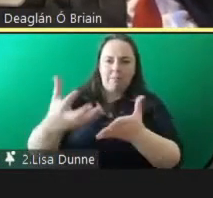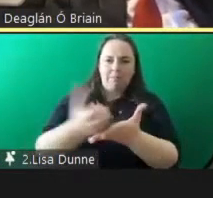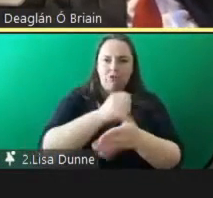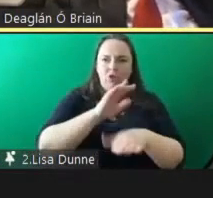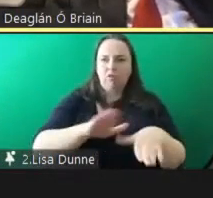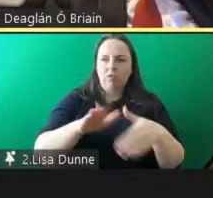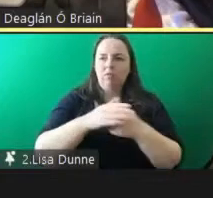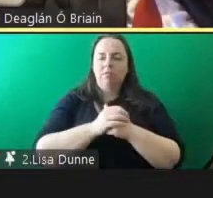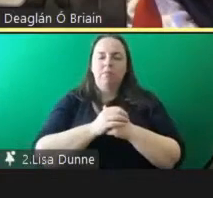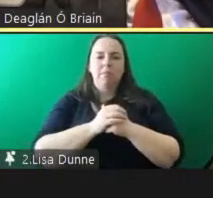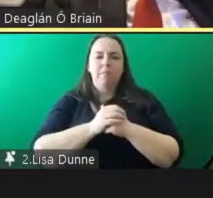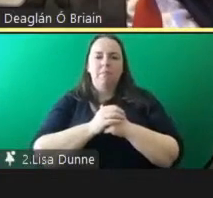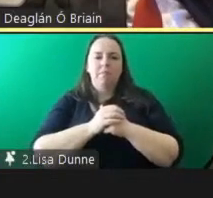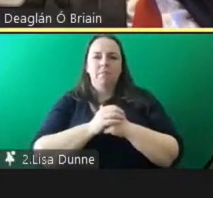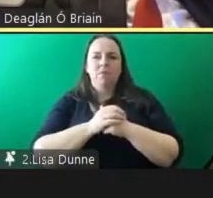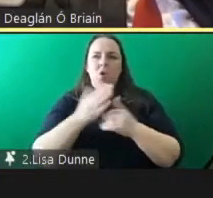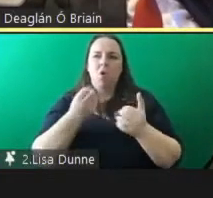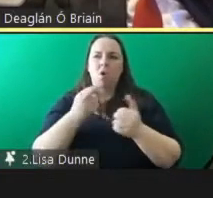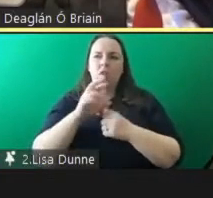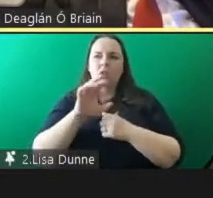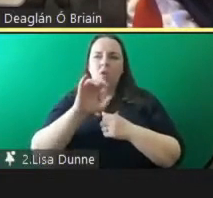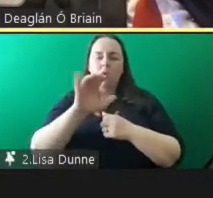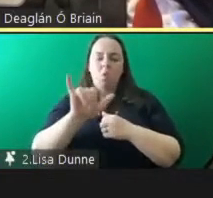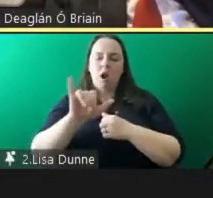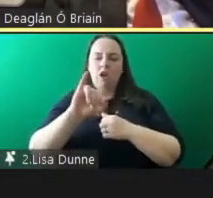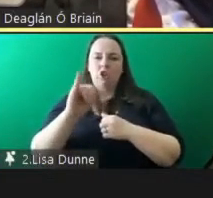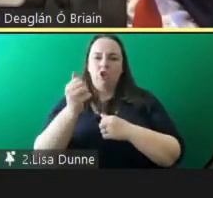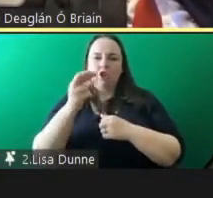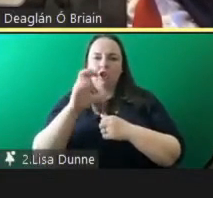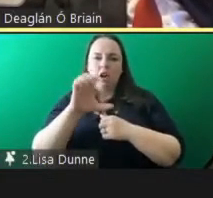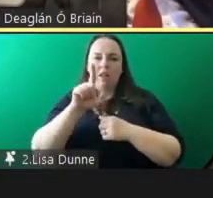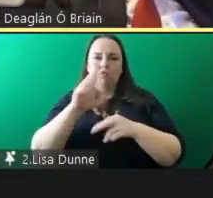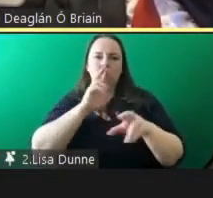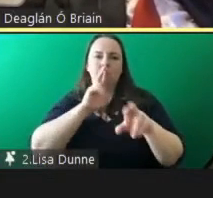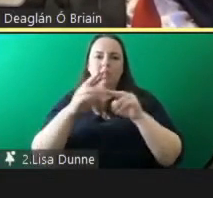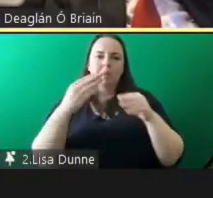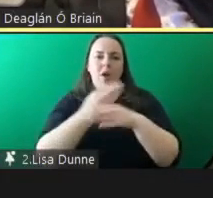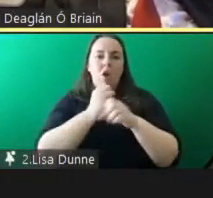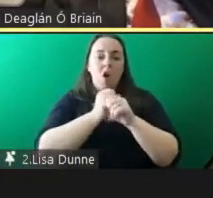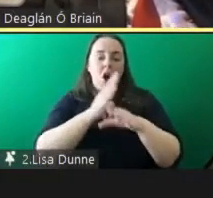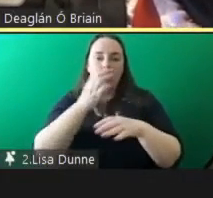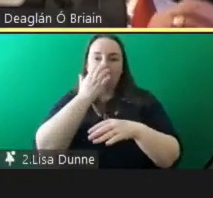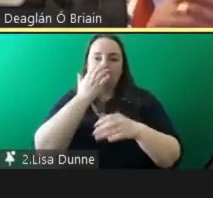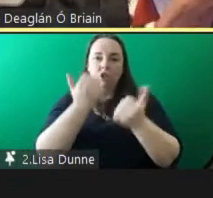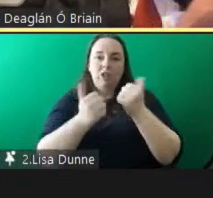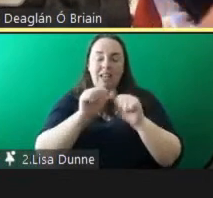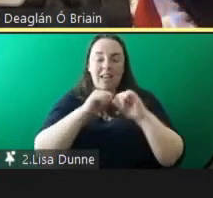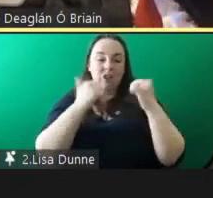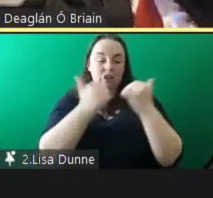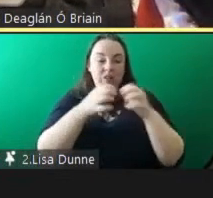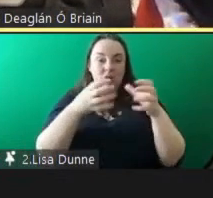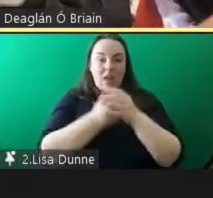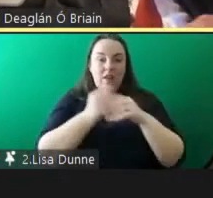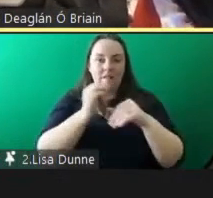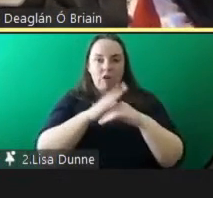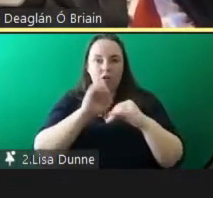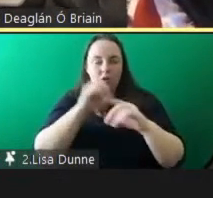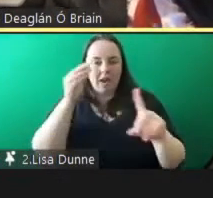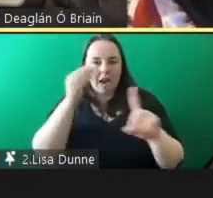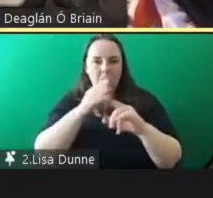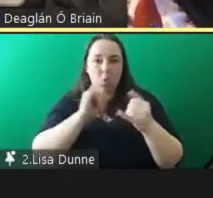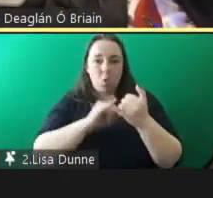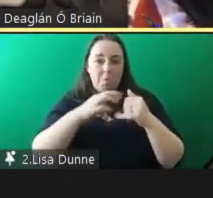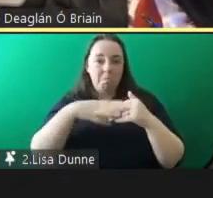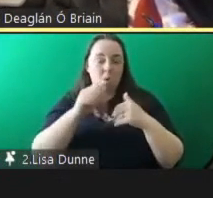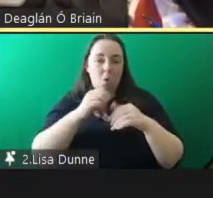uh or yjark which is a response by all the criminal justice agencies in terms of targeting prolific offenders